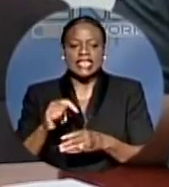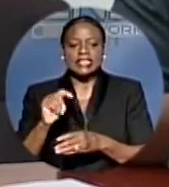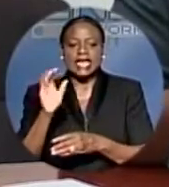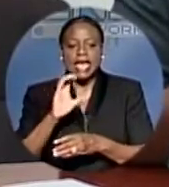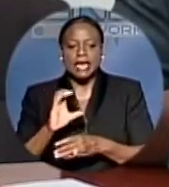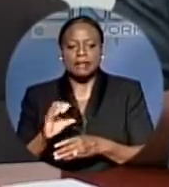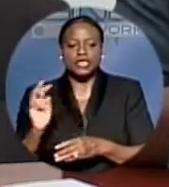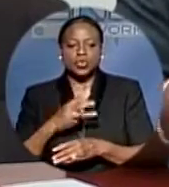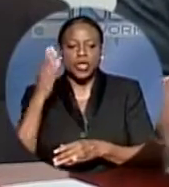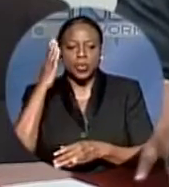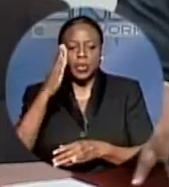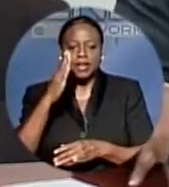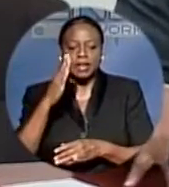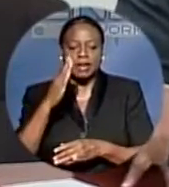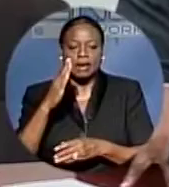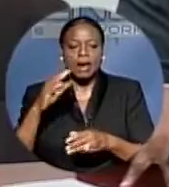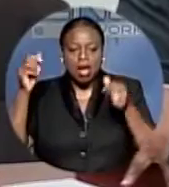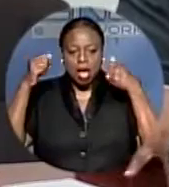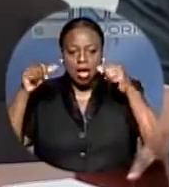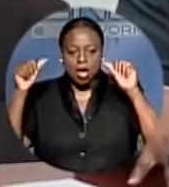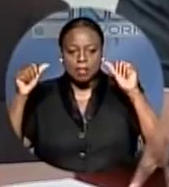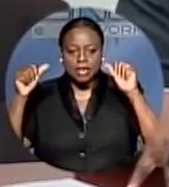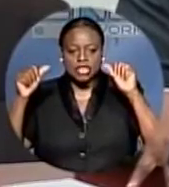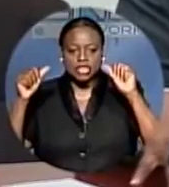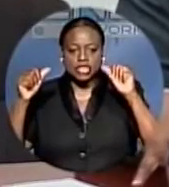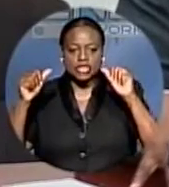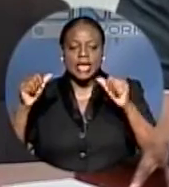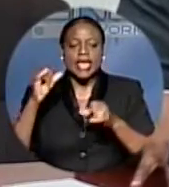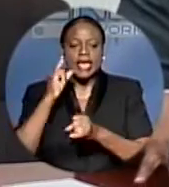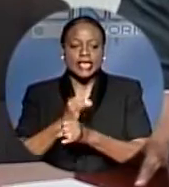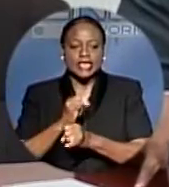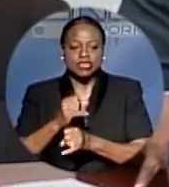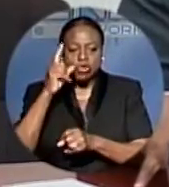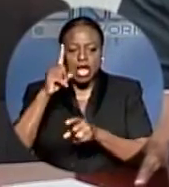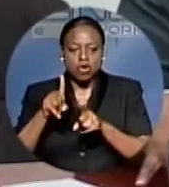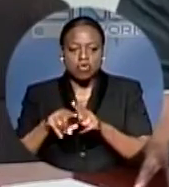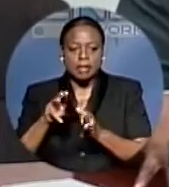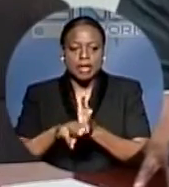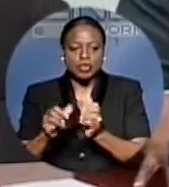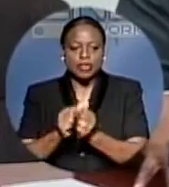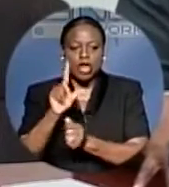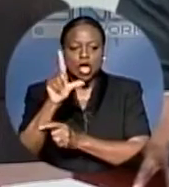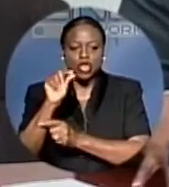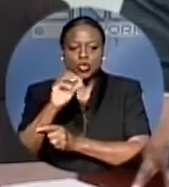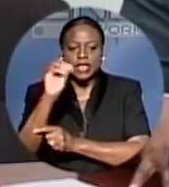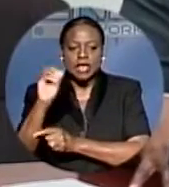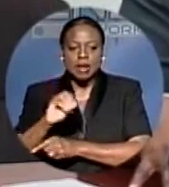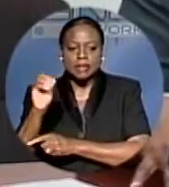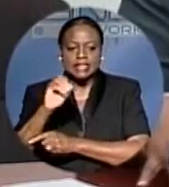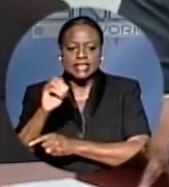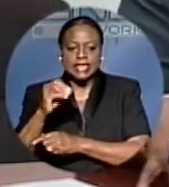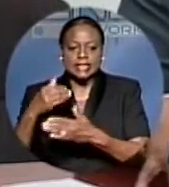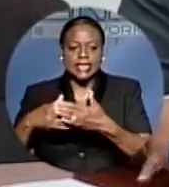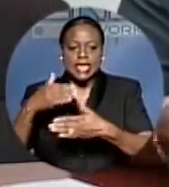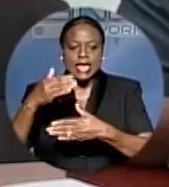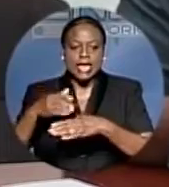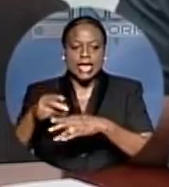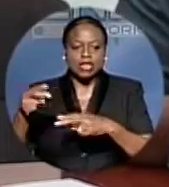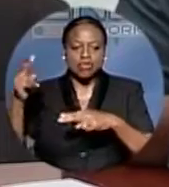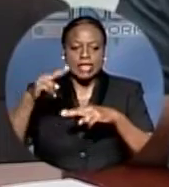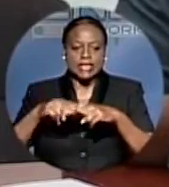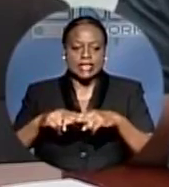accomplish an industrial agreement with a 20% increase in base wage over five years.